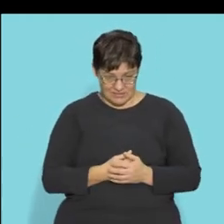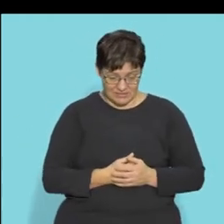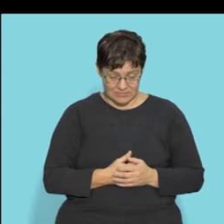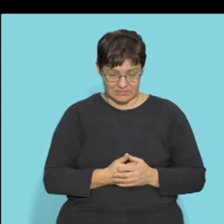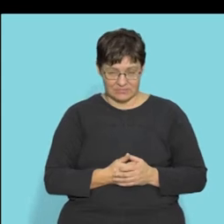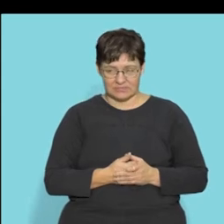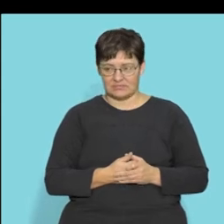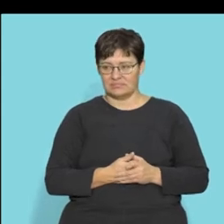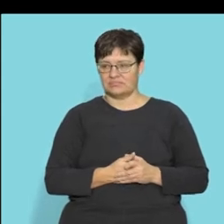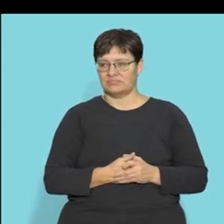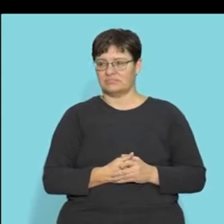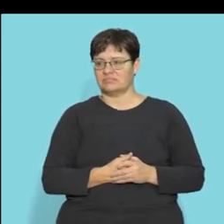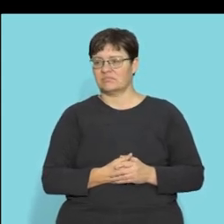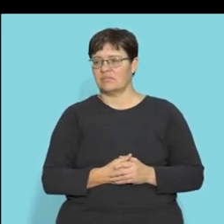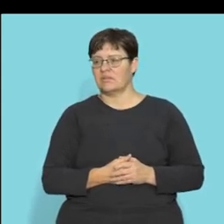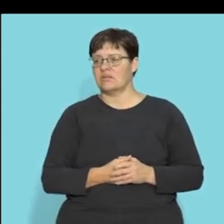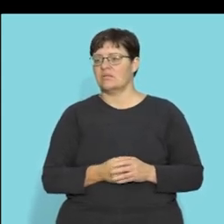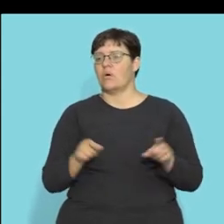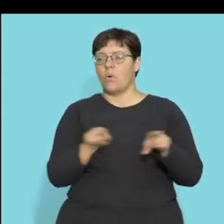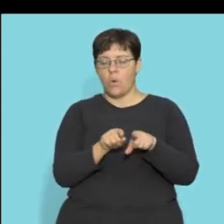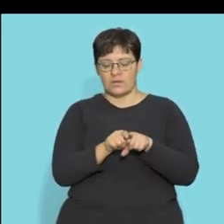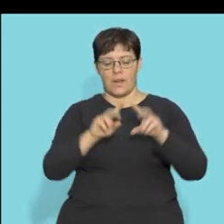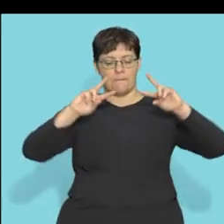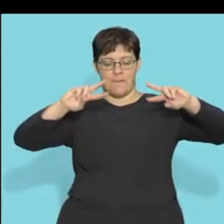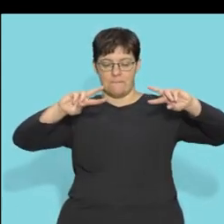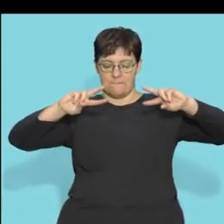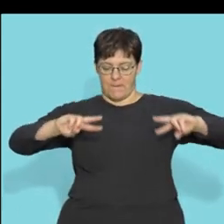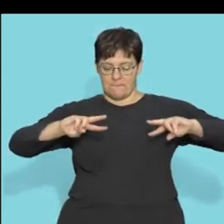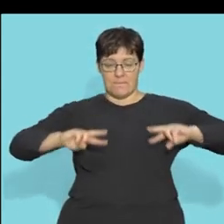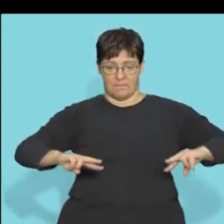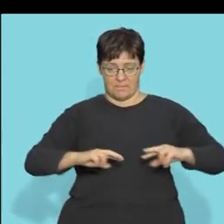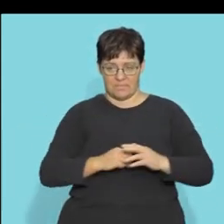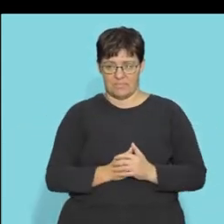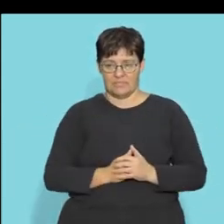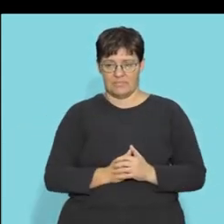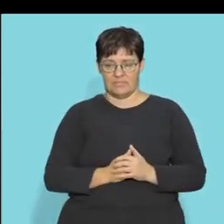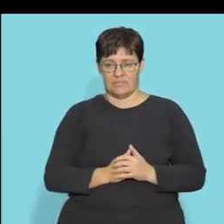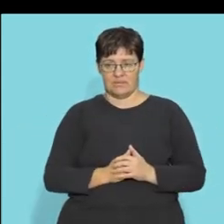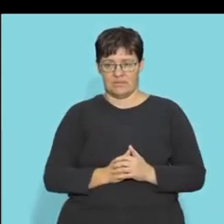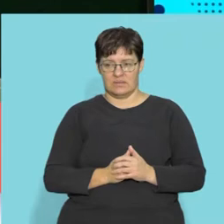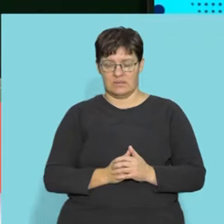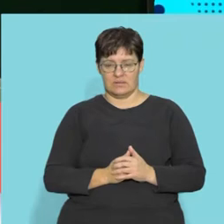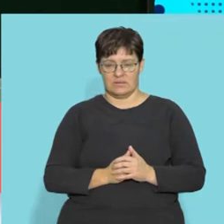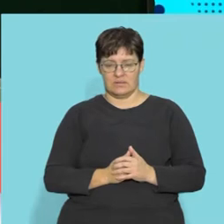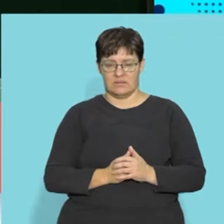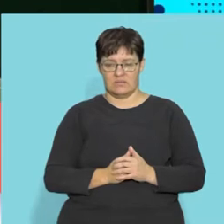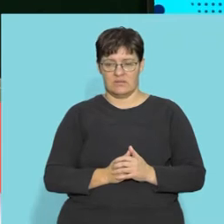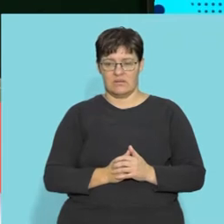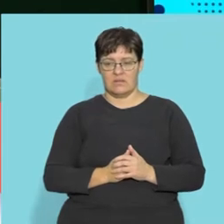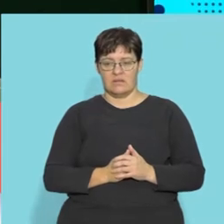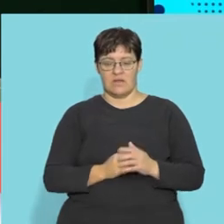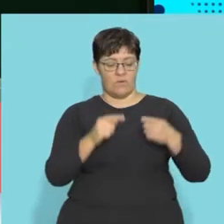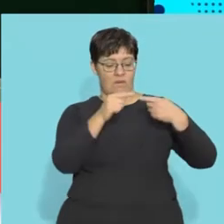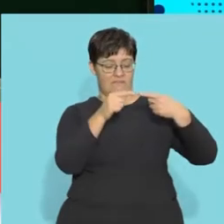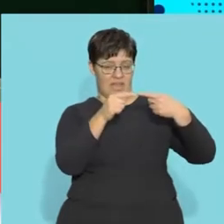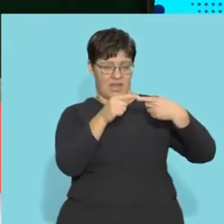ganglion is. All right. And they are always paired. So for example, let me show you. If your